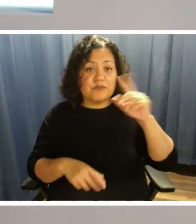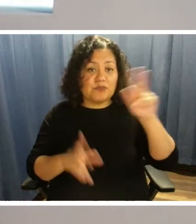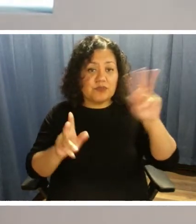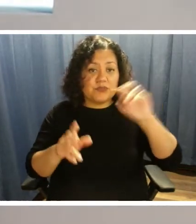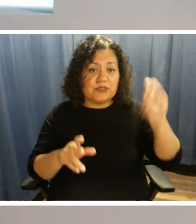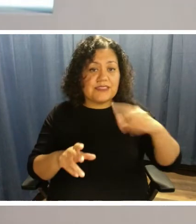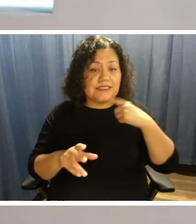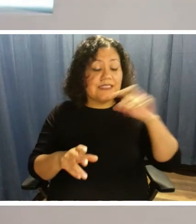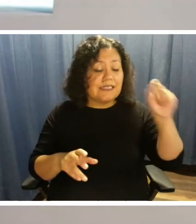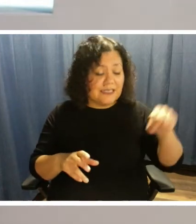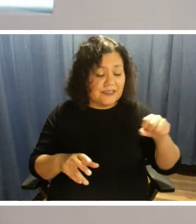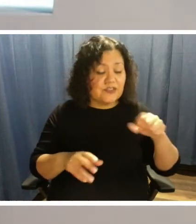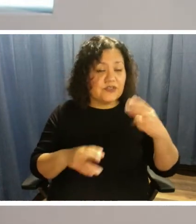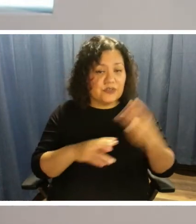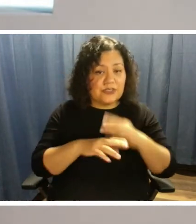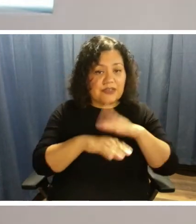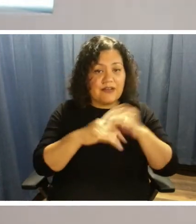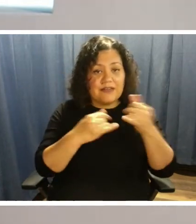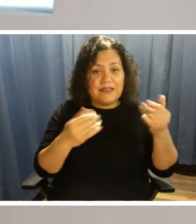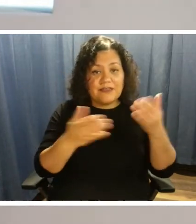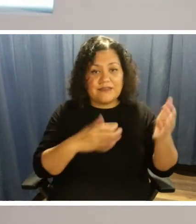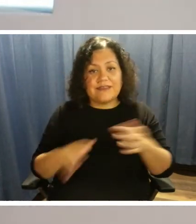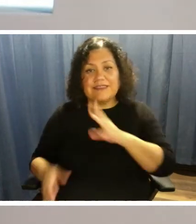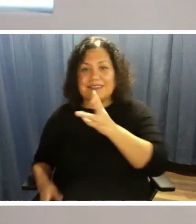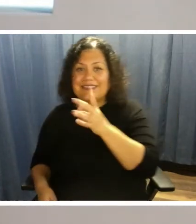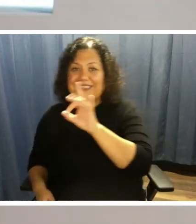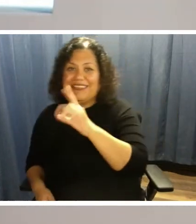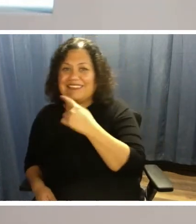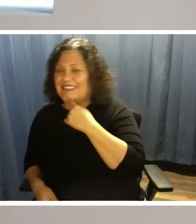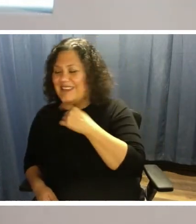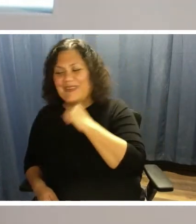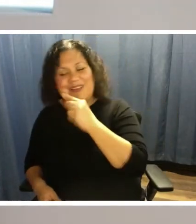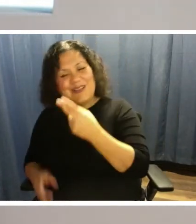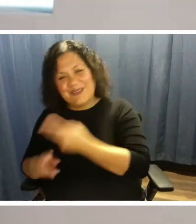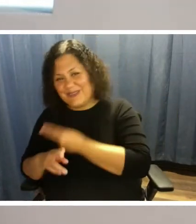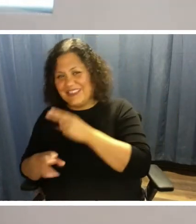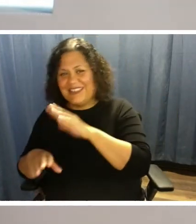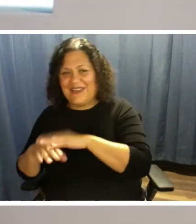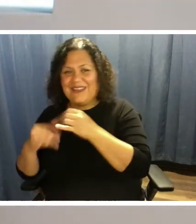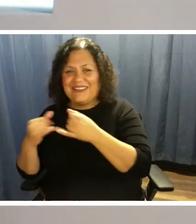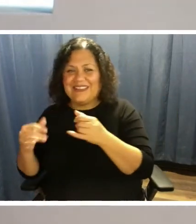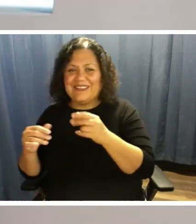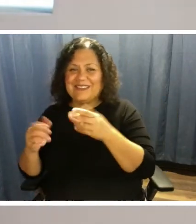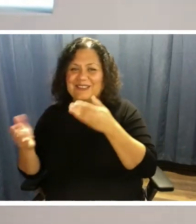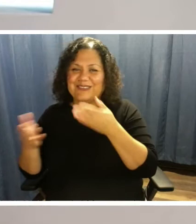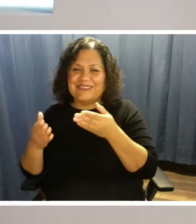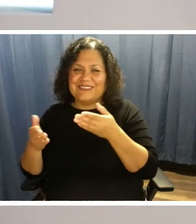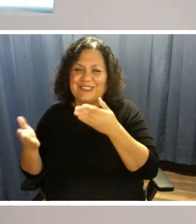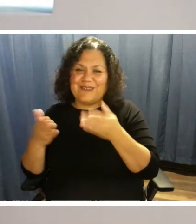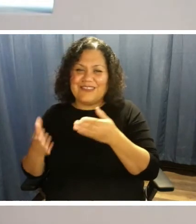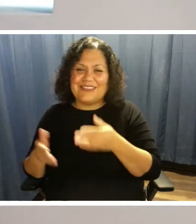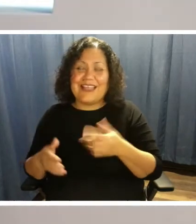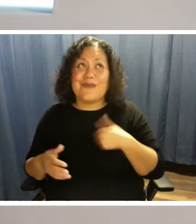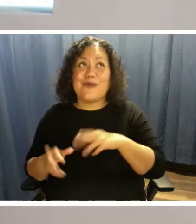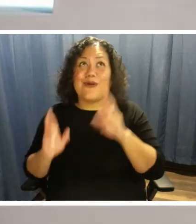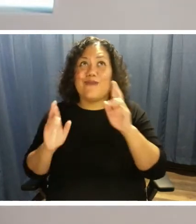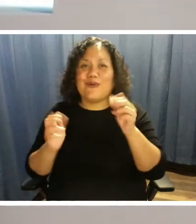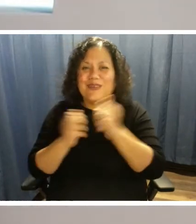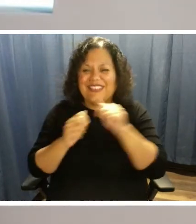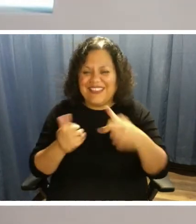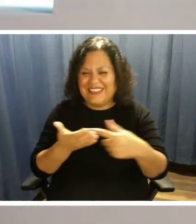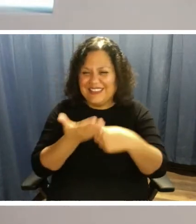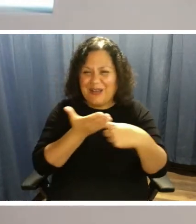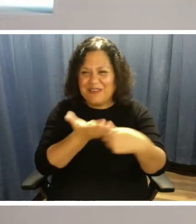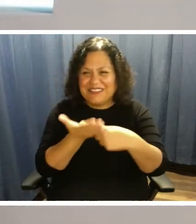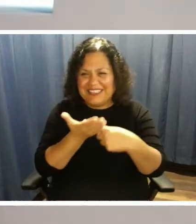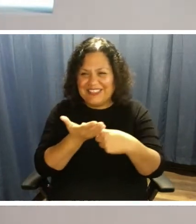you are. 68 say no that you are not. And so we're hopeful that because of this conversation today